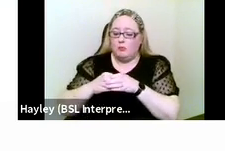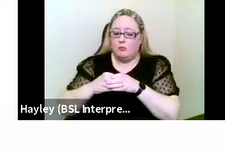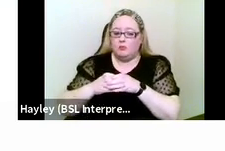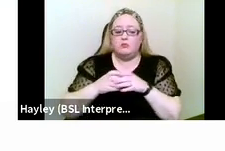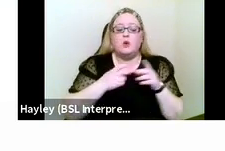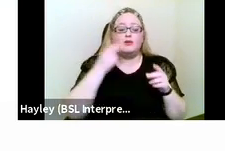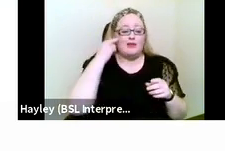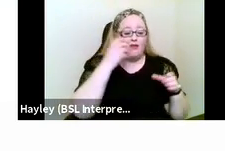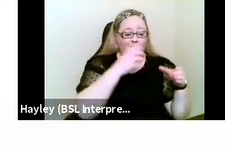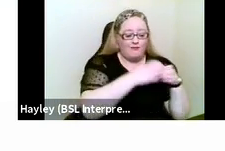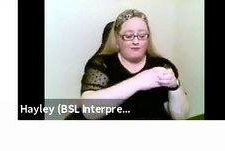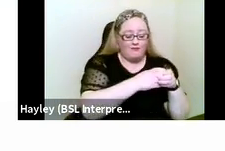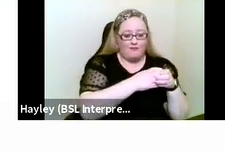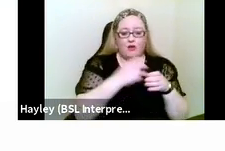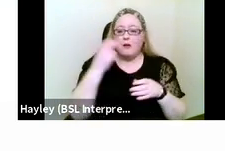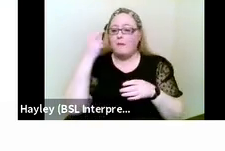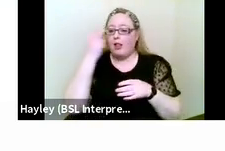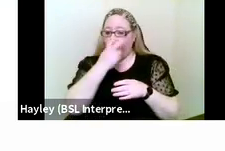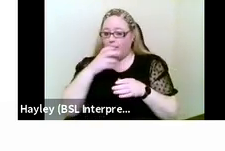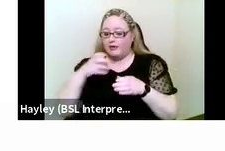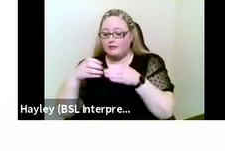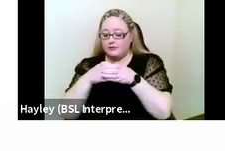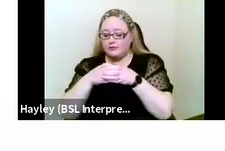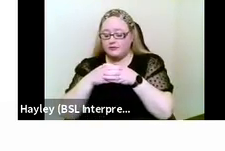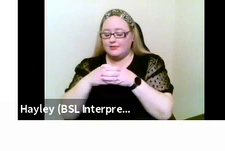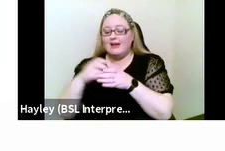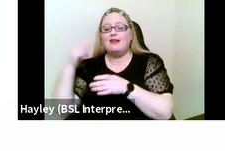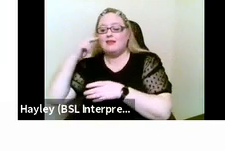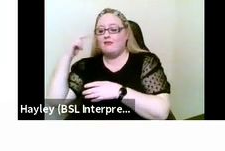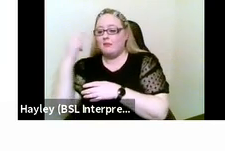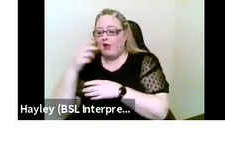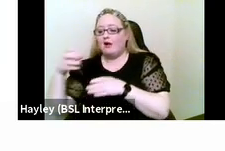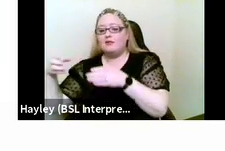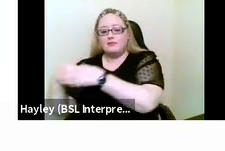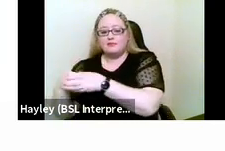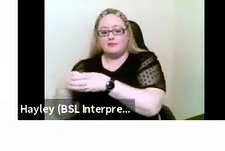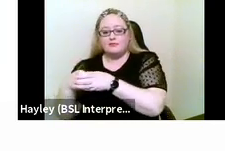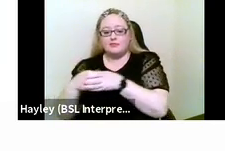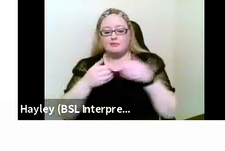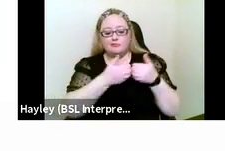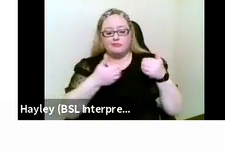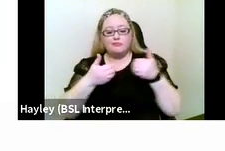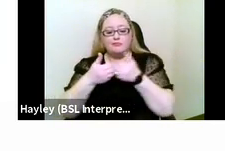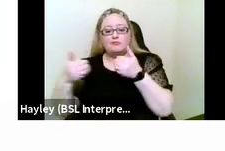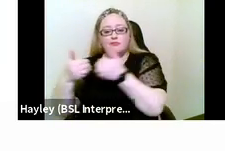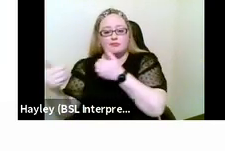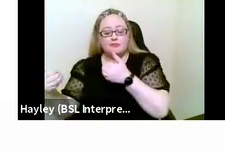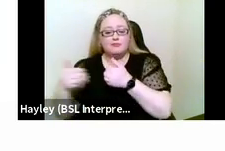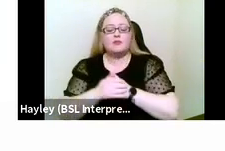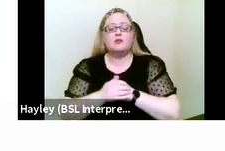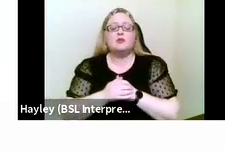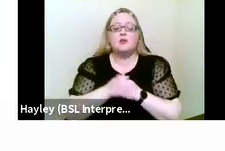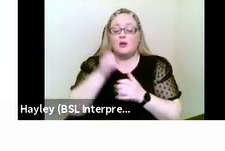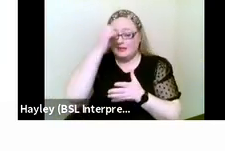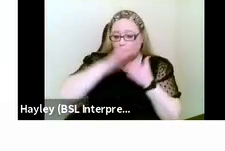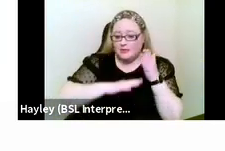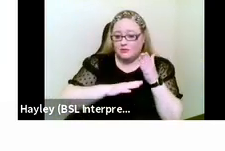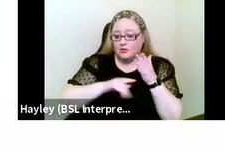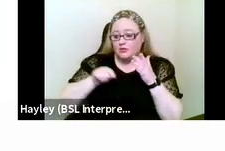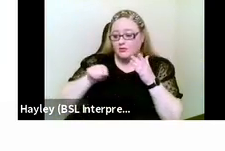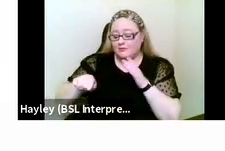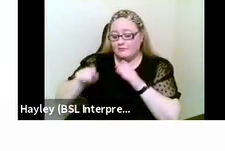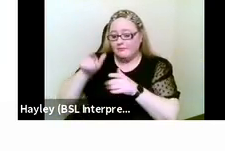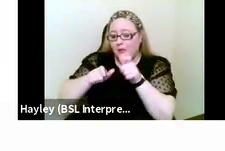deafness and blindness and the wealthy experiences of deafblind